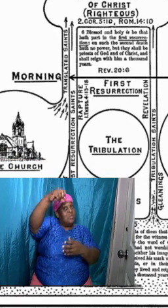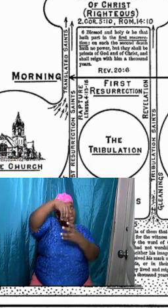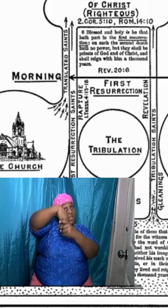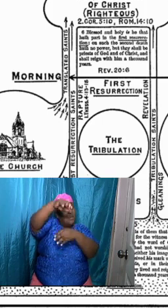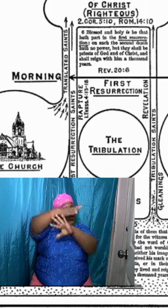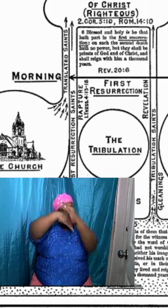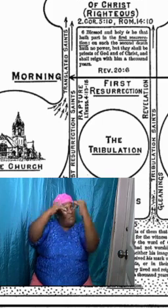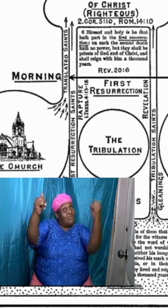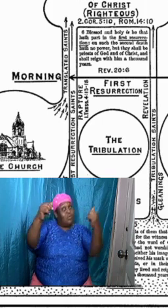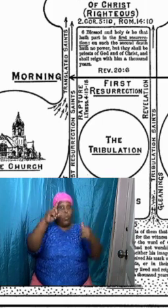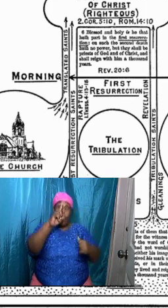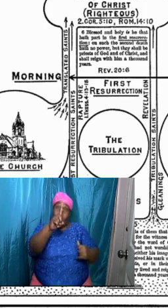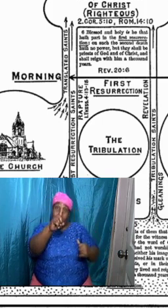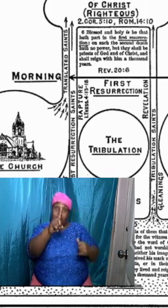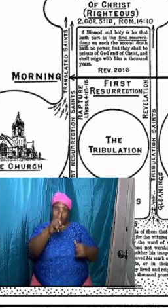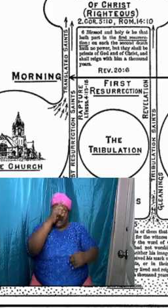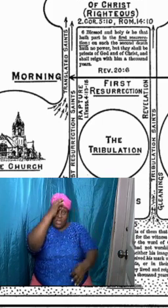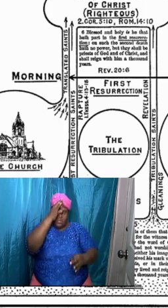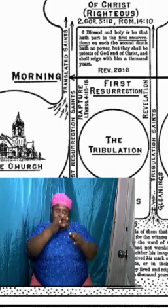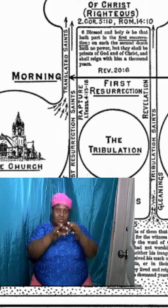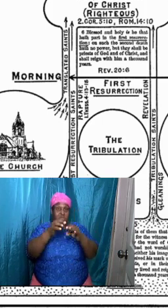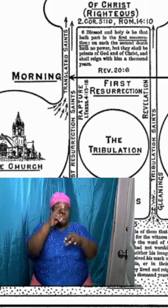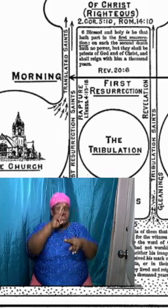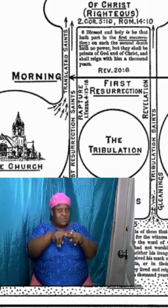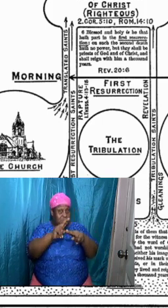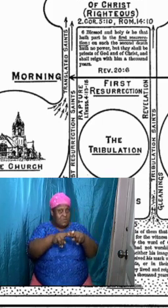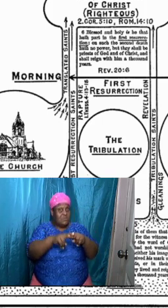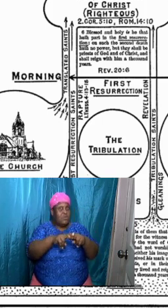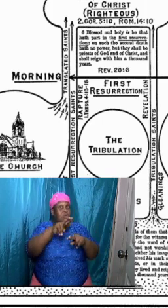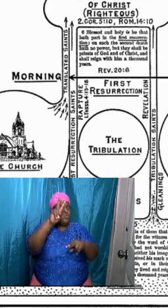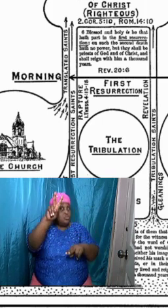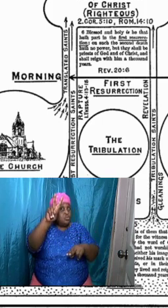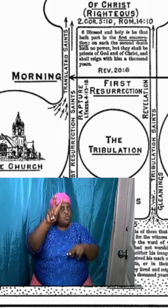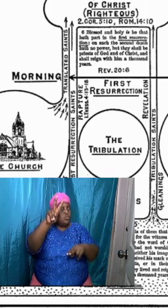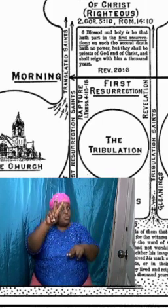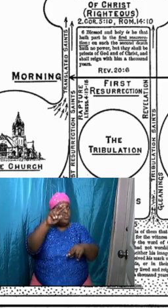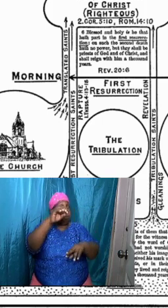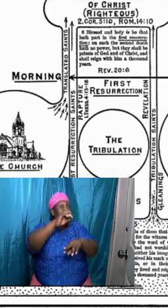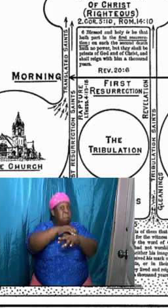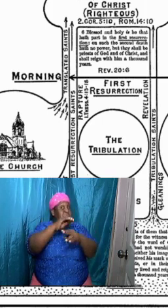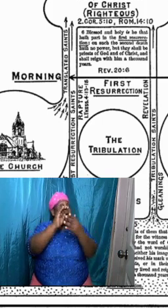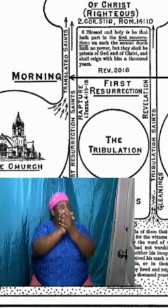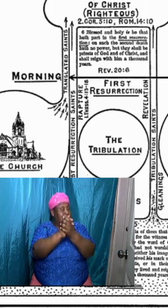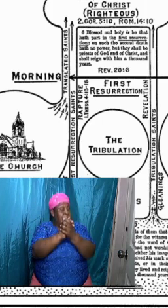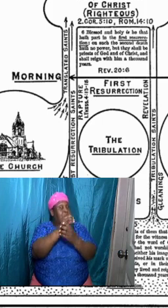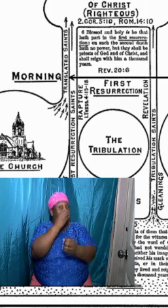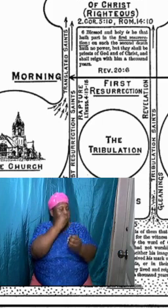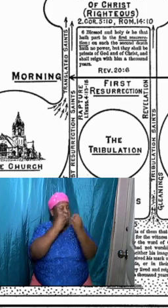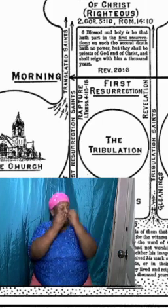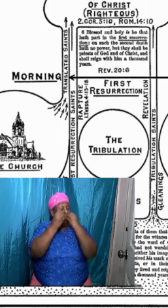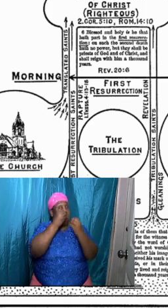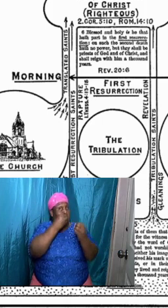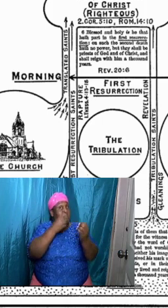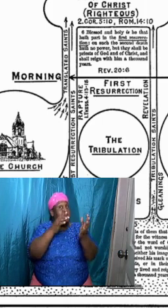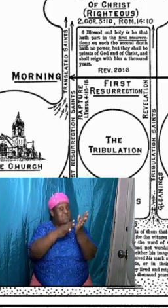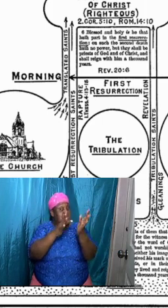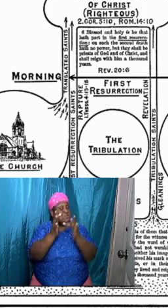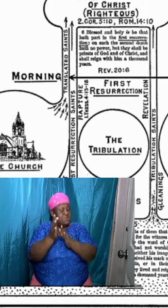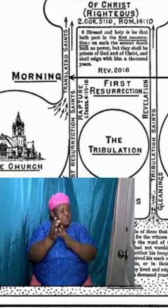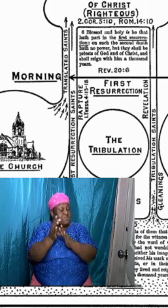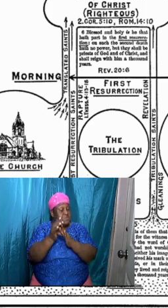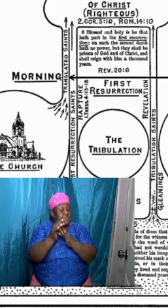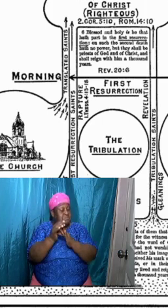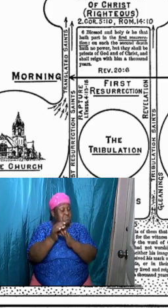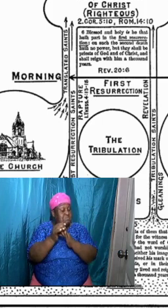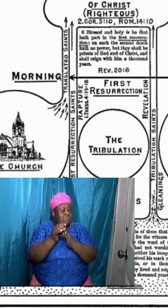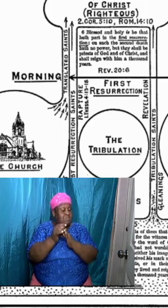one the judgment seat and two we are now at the marriage supper of the Lamb. I want us